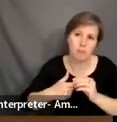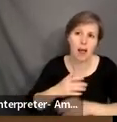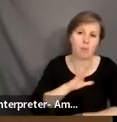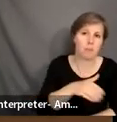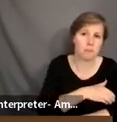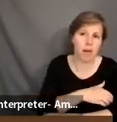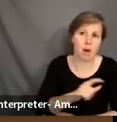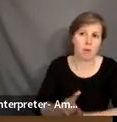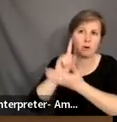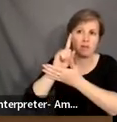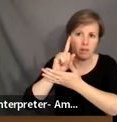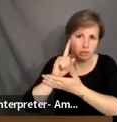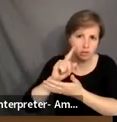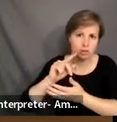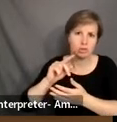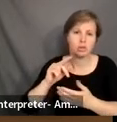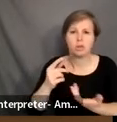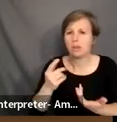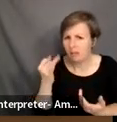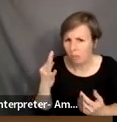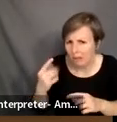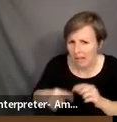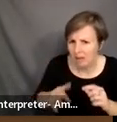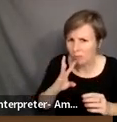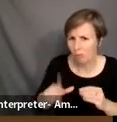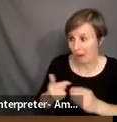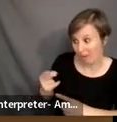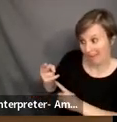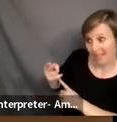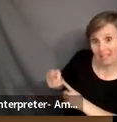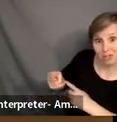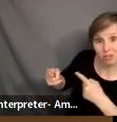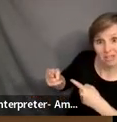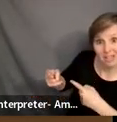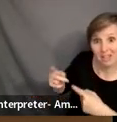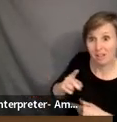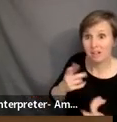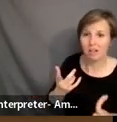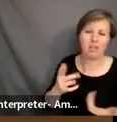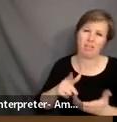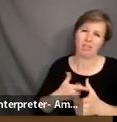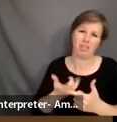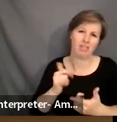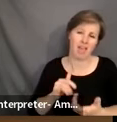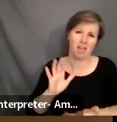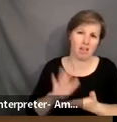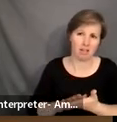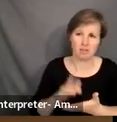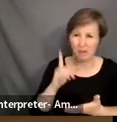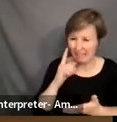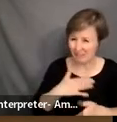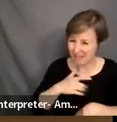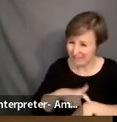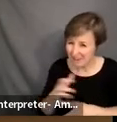privilege, positionality, if we cannot talk about history, this is what this is doing. I take my time is up.